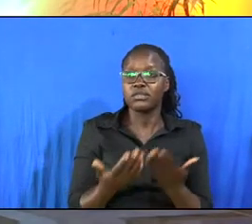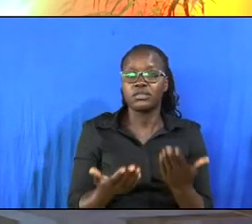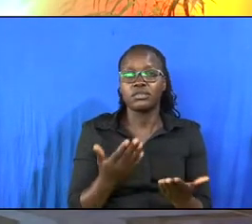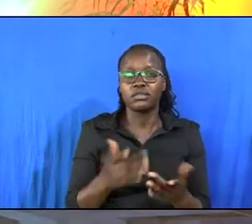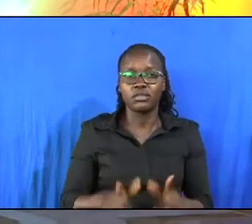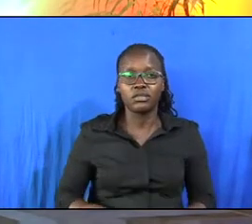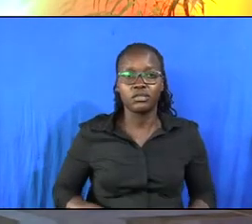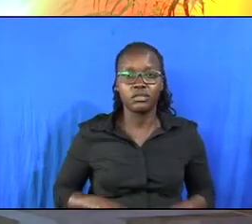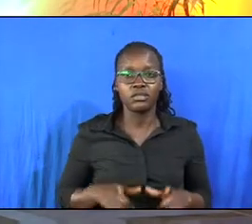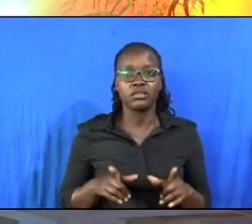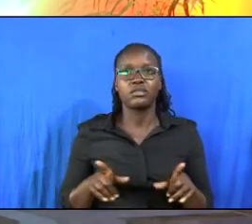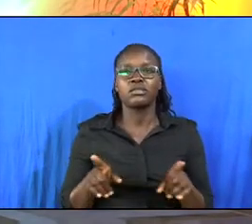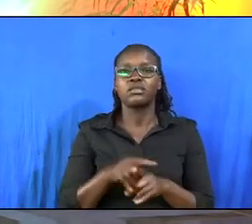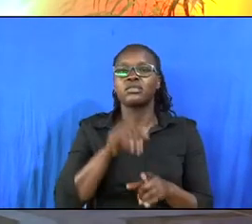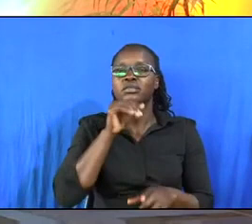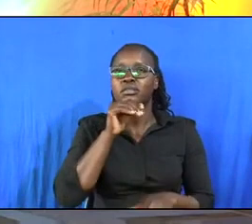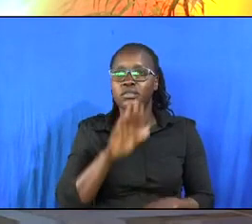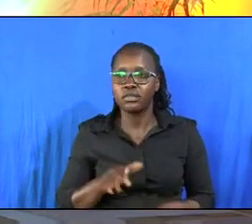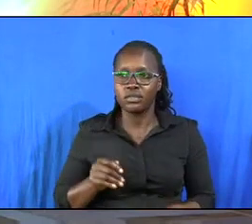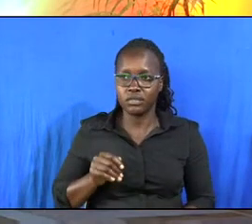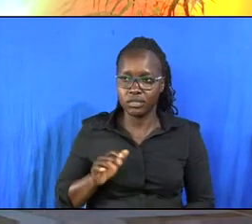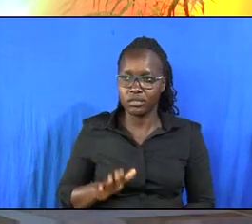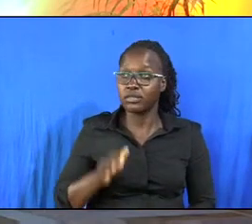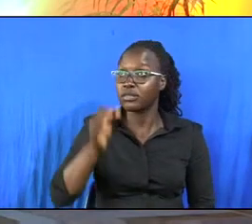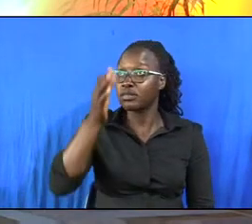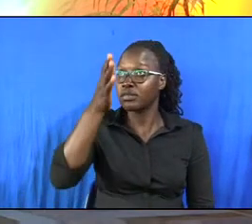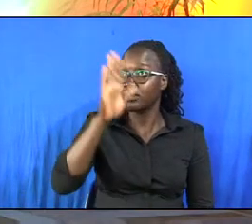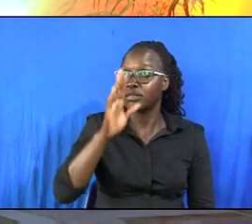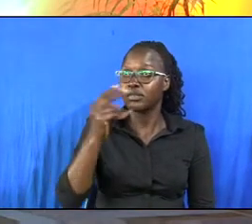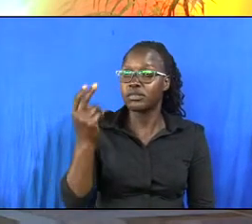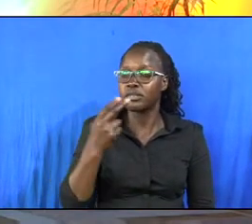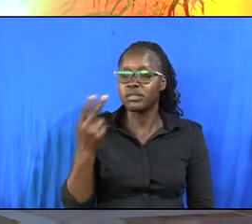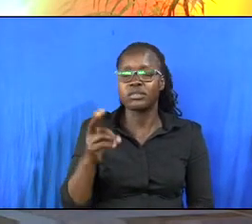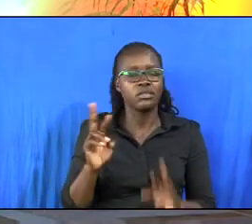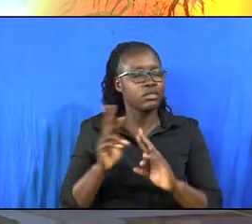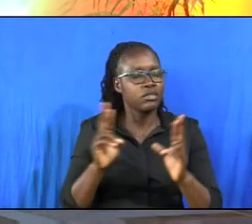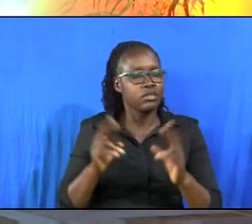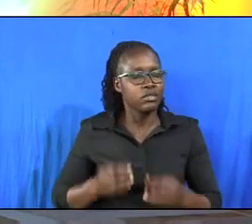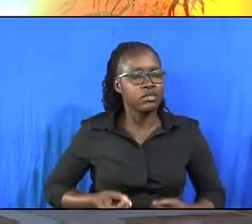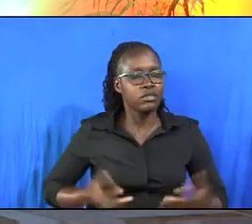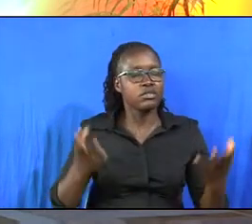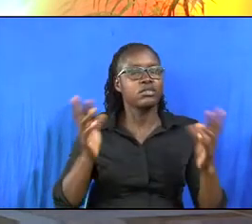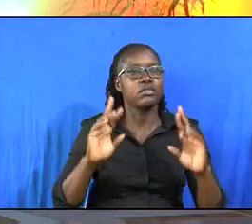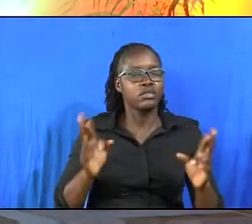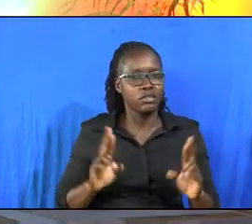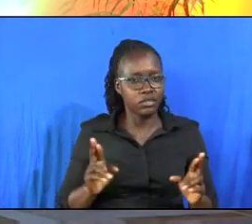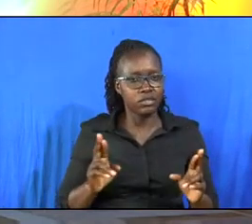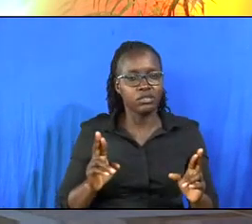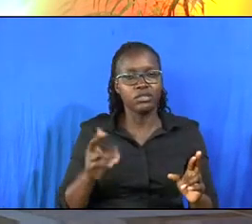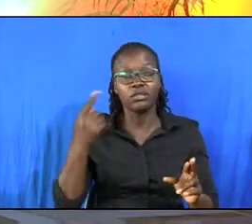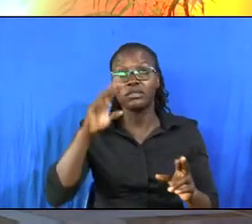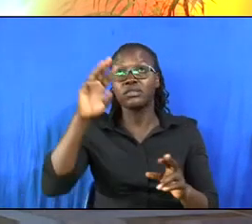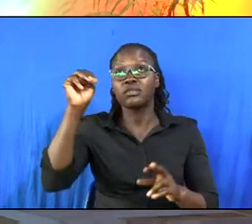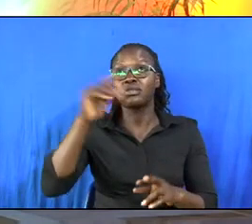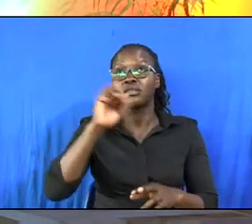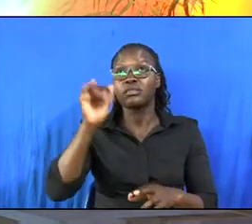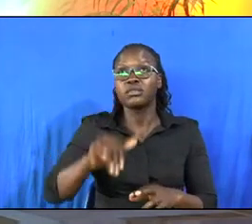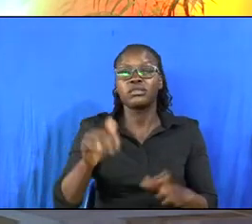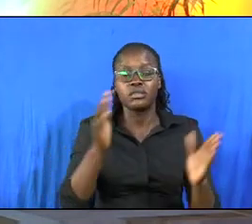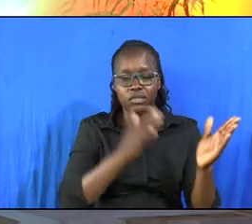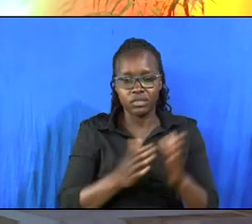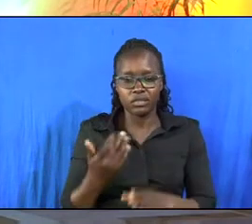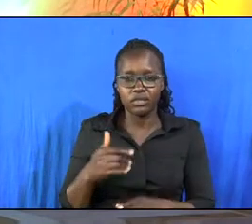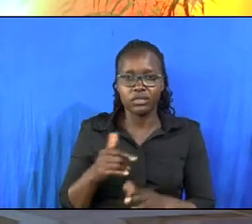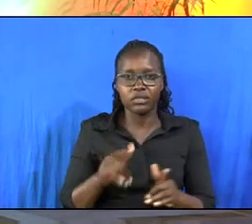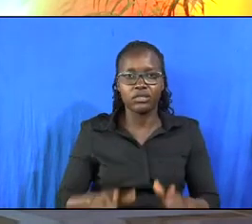live as sons and daughters of God who are willing to sacrifice ourselves for him, that he may prepare